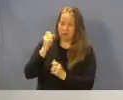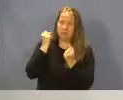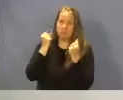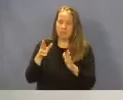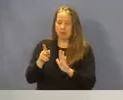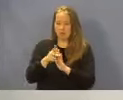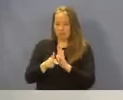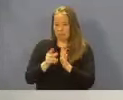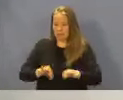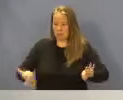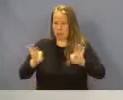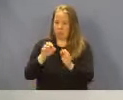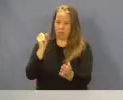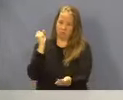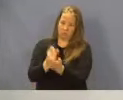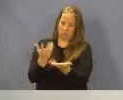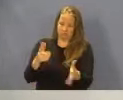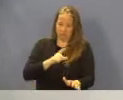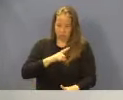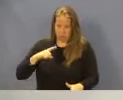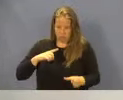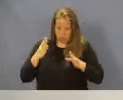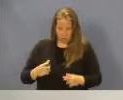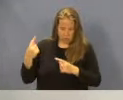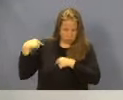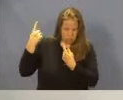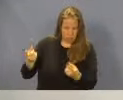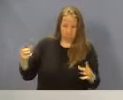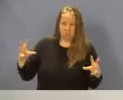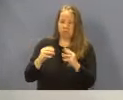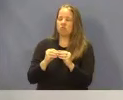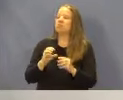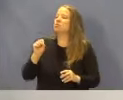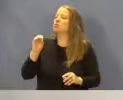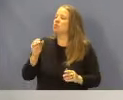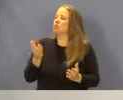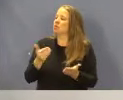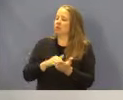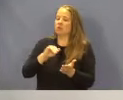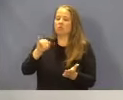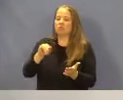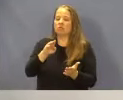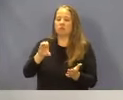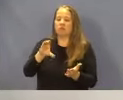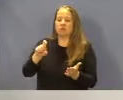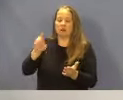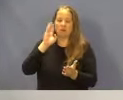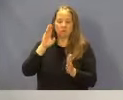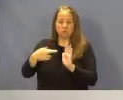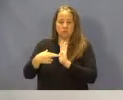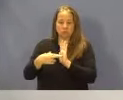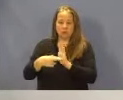policies approved by the legislature this past session. And again, Jesse Cox will be representing